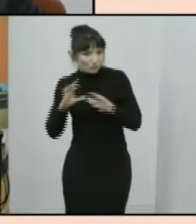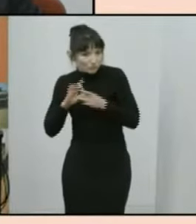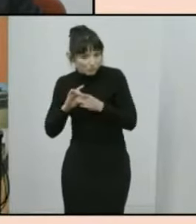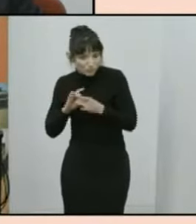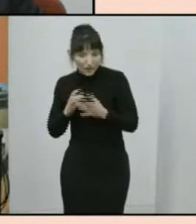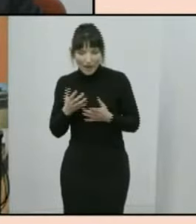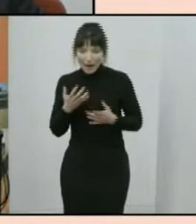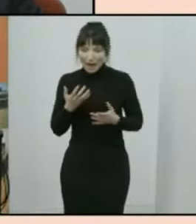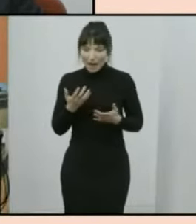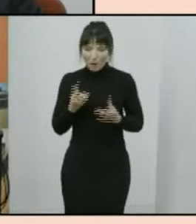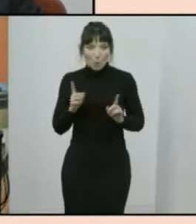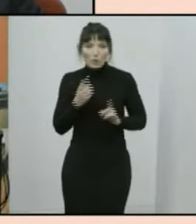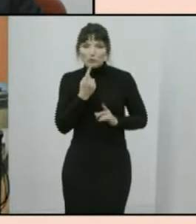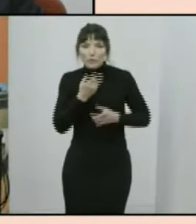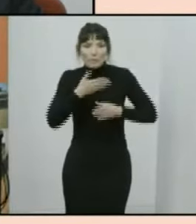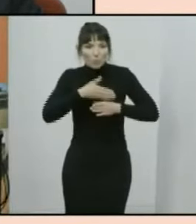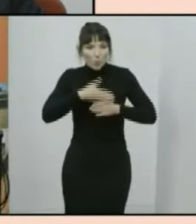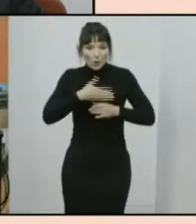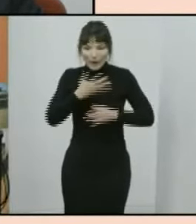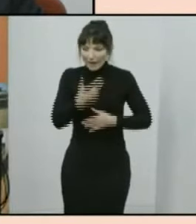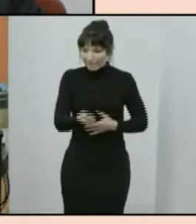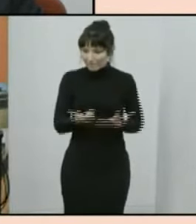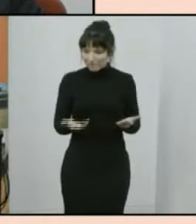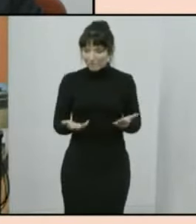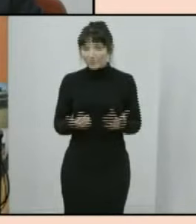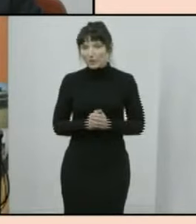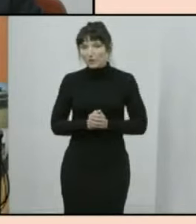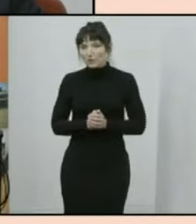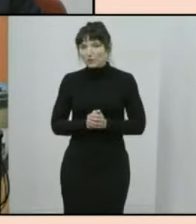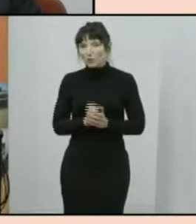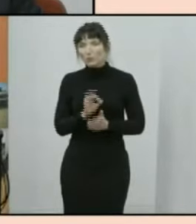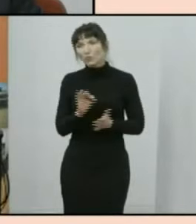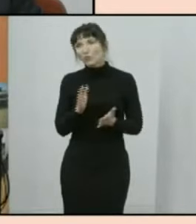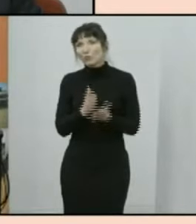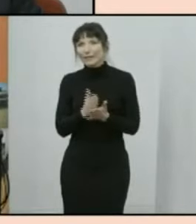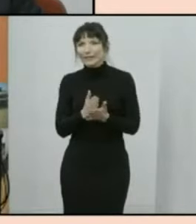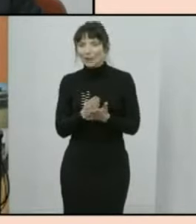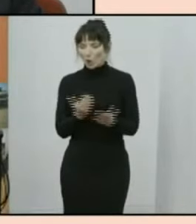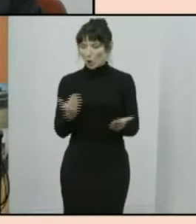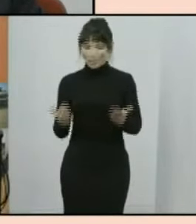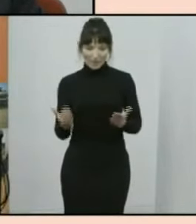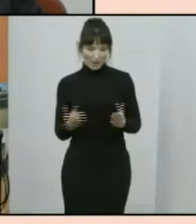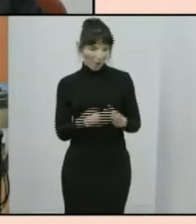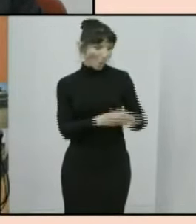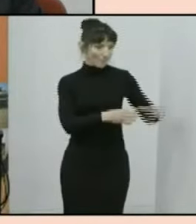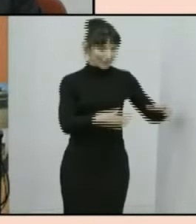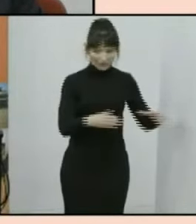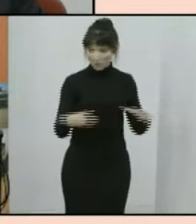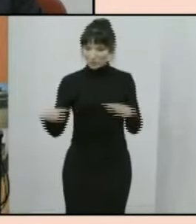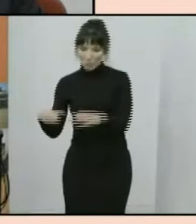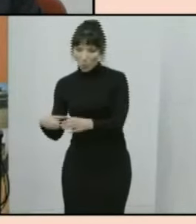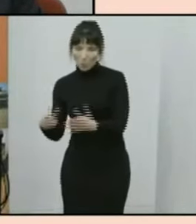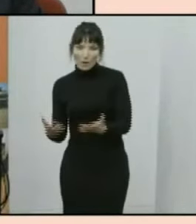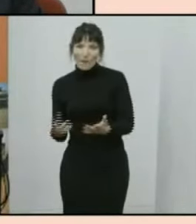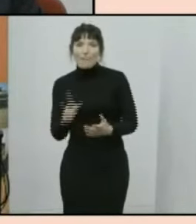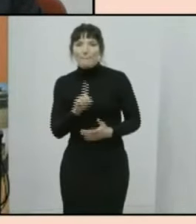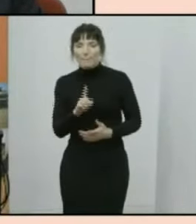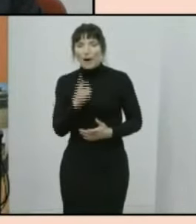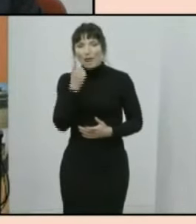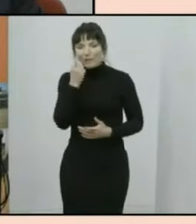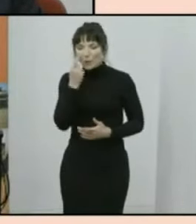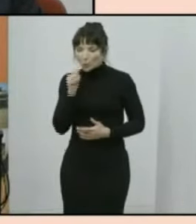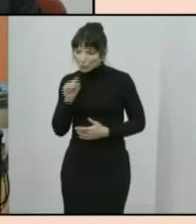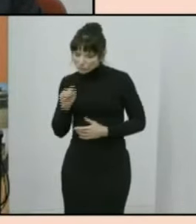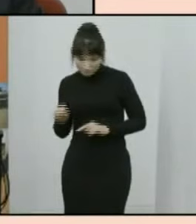working patterns especially during covert so it's not so much you know just comparing one generation with another but looking at how